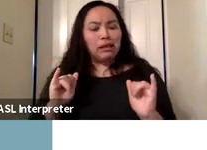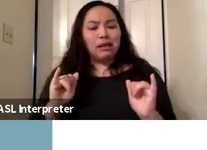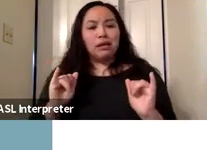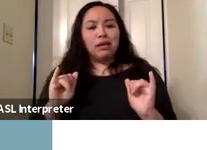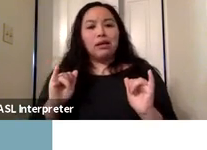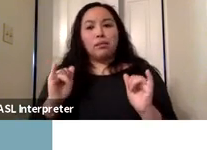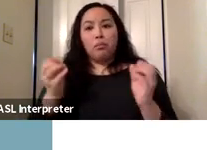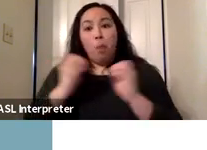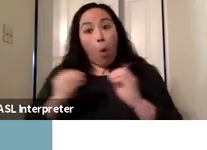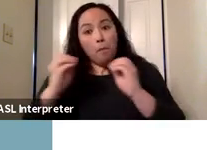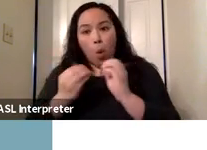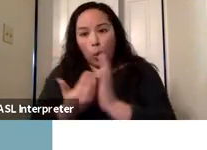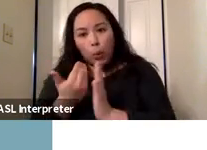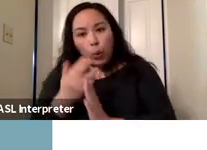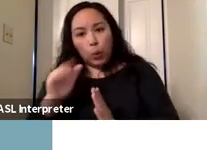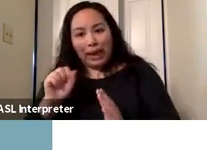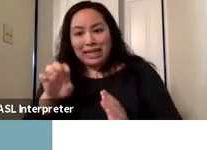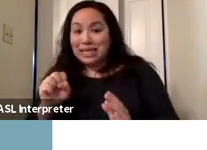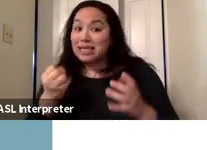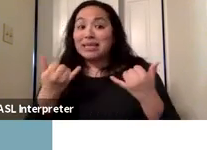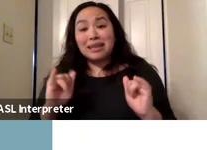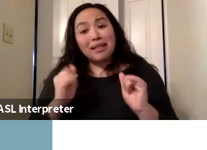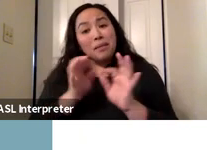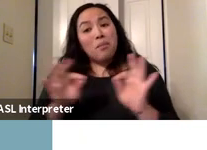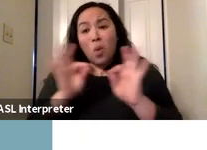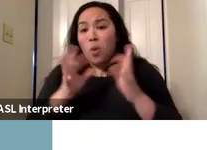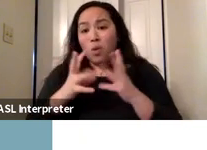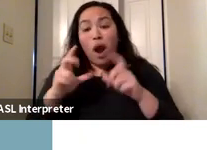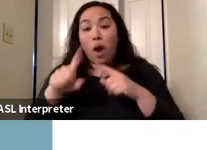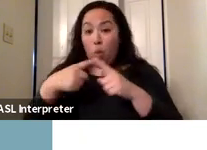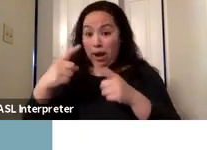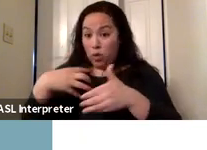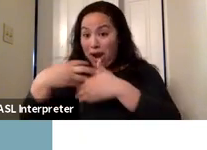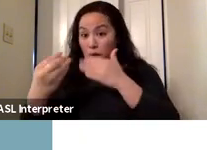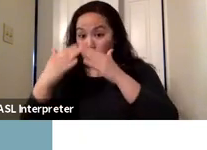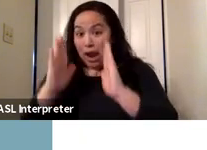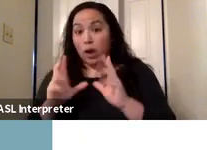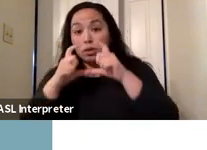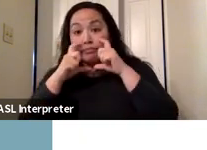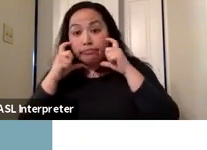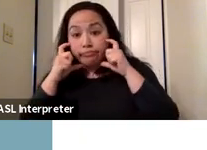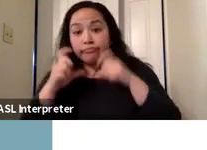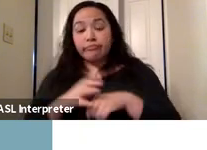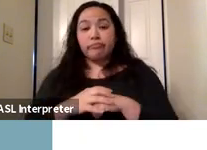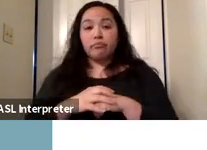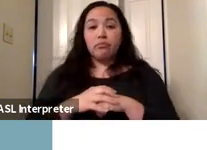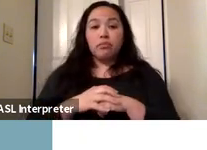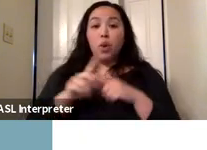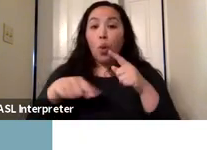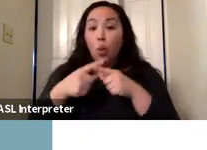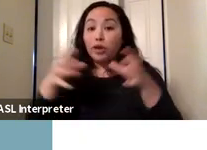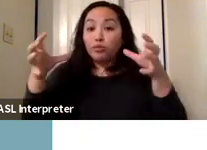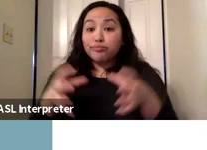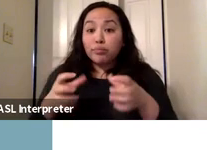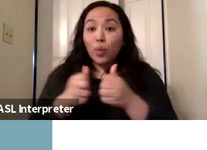So it's important wear a face covering when you leave the house, when you're gathering in certain